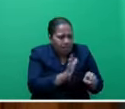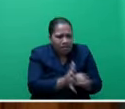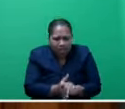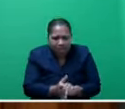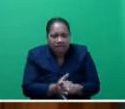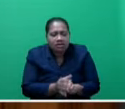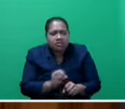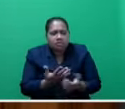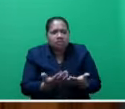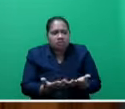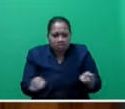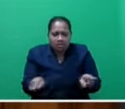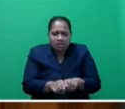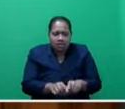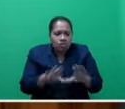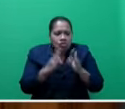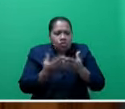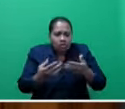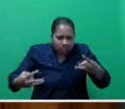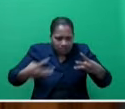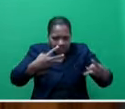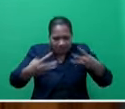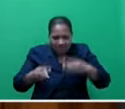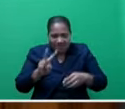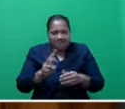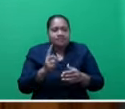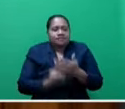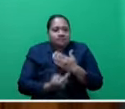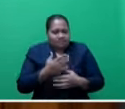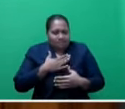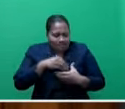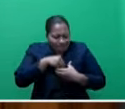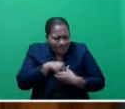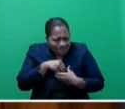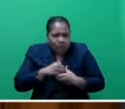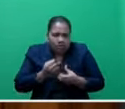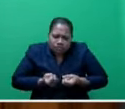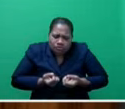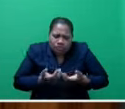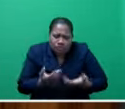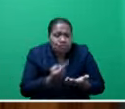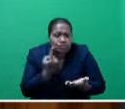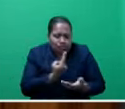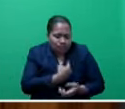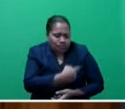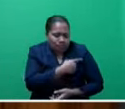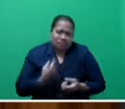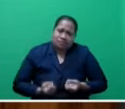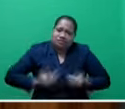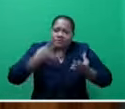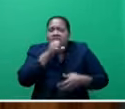But just like World War II, my deep respect and admiration goes out to the sacrifices of the men and women on the front line,